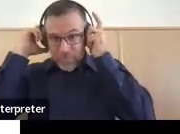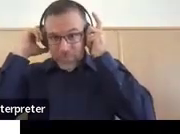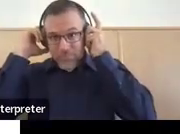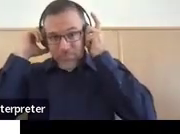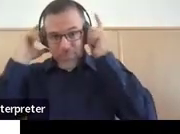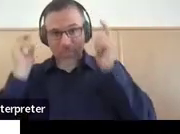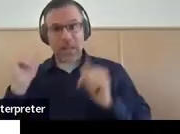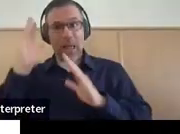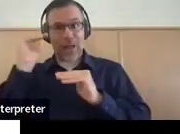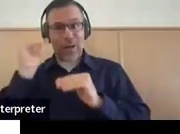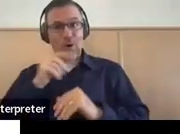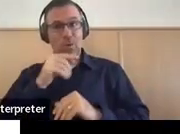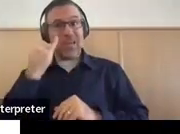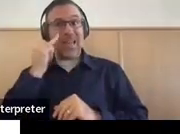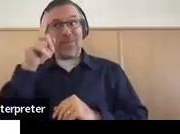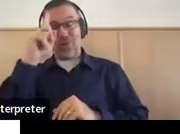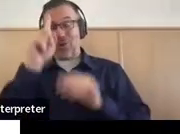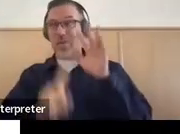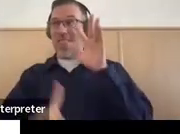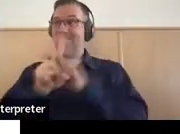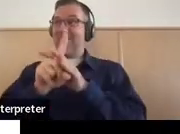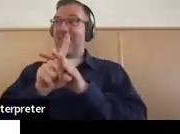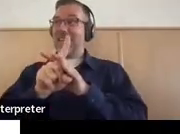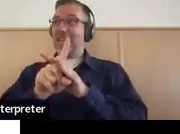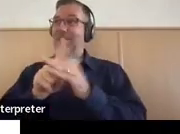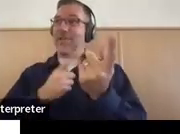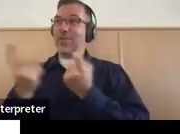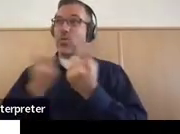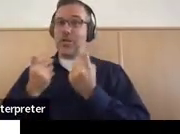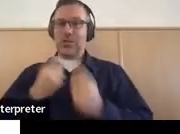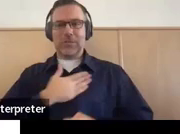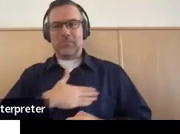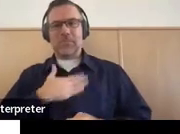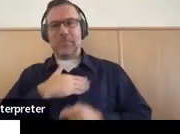have questions, you can put them in the chat box and we'll make sure they are answered.